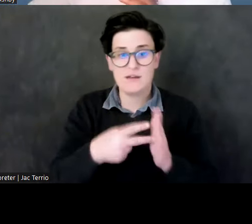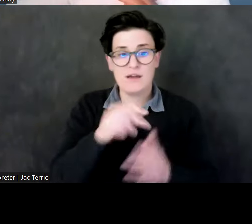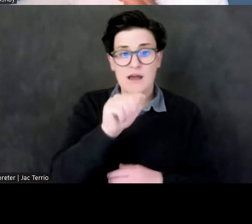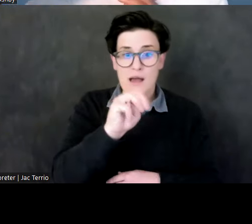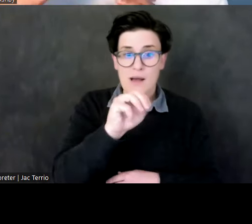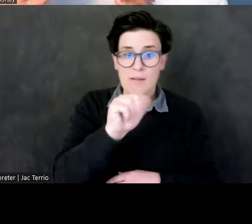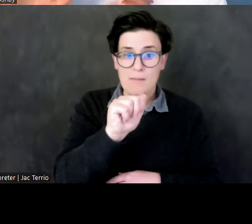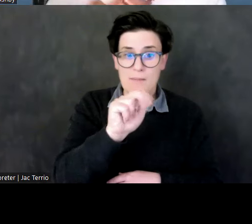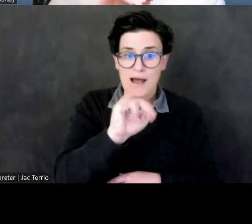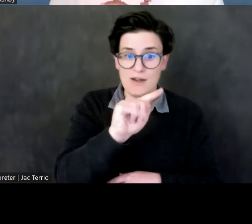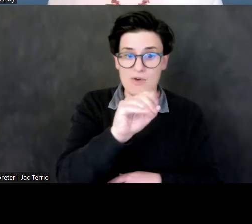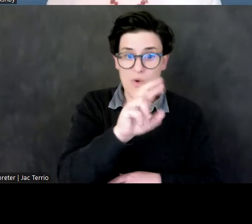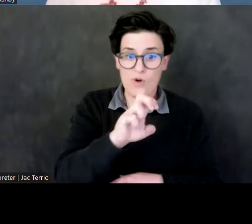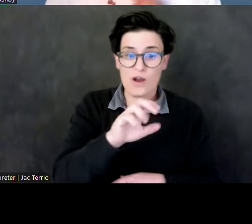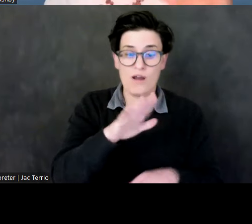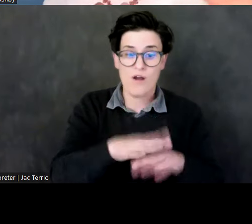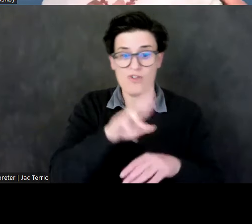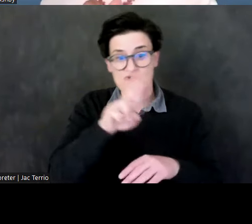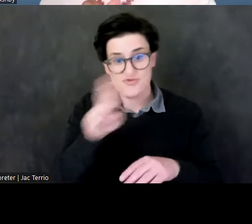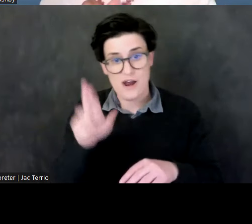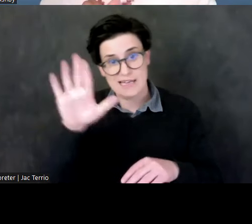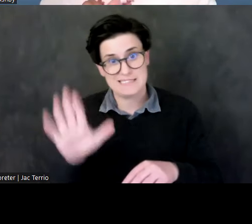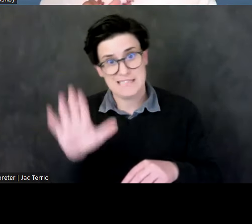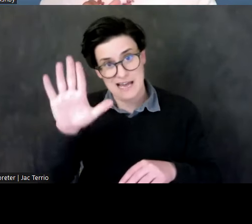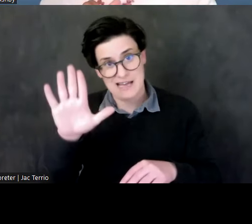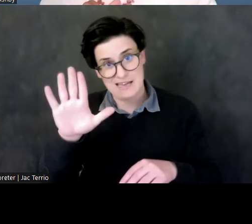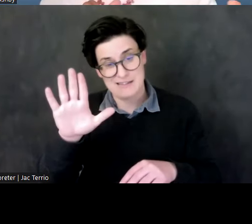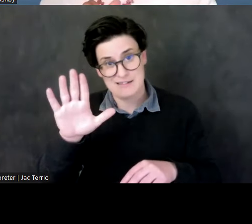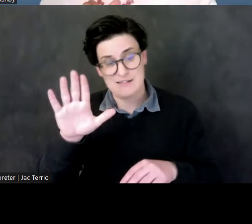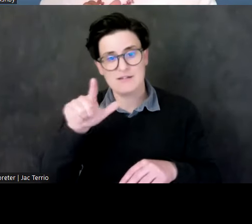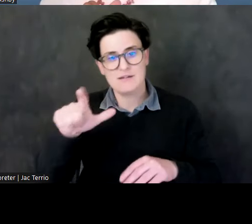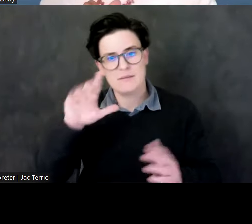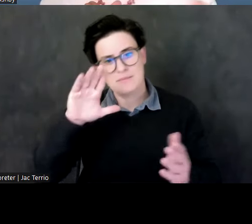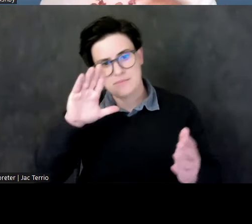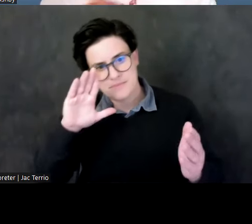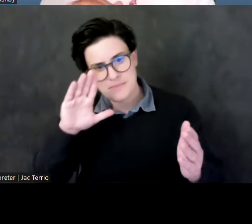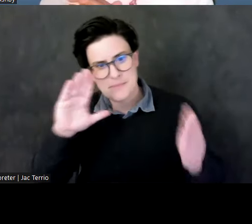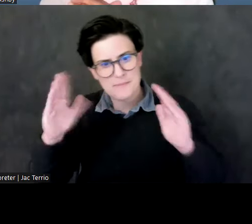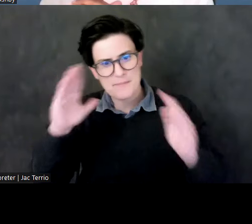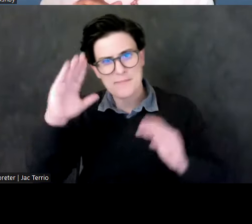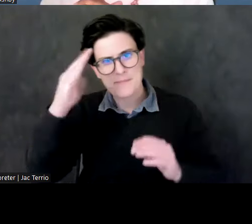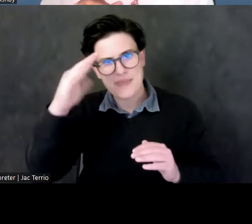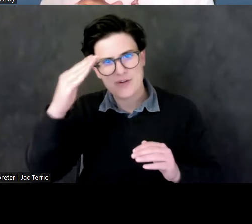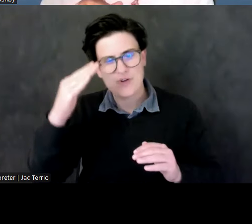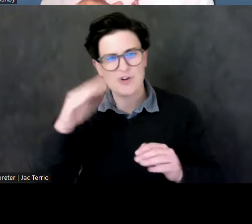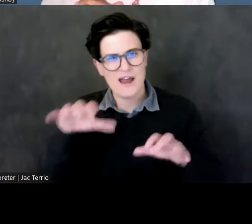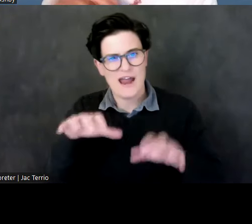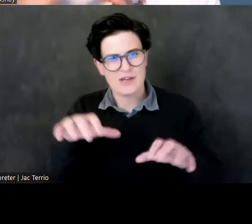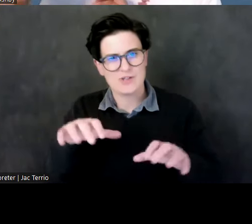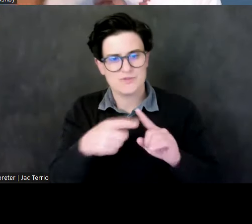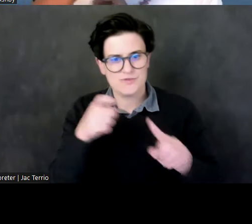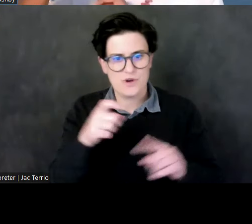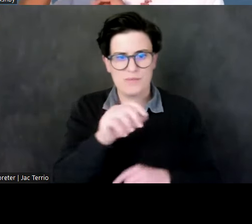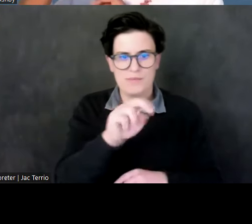the right facade of the temple, mirroring the action taken by Natakamani on the left.